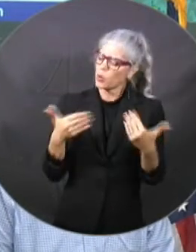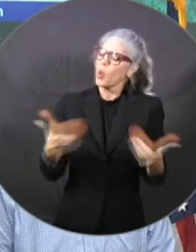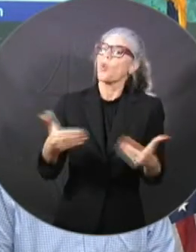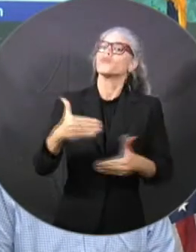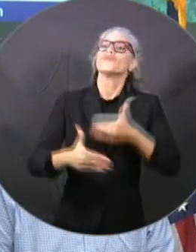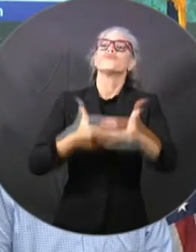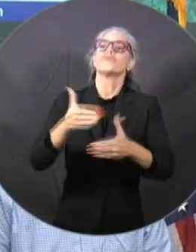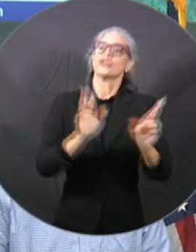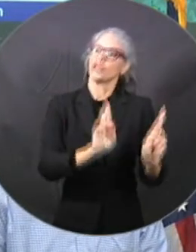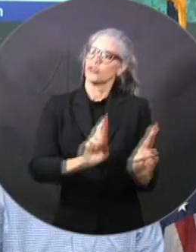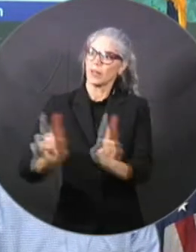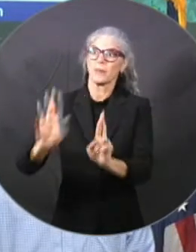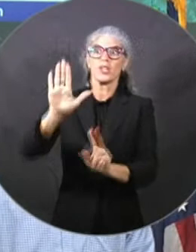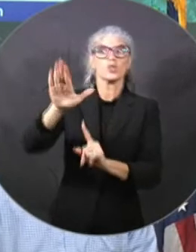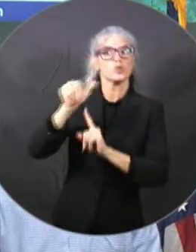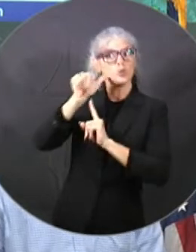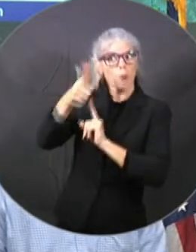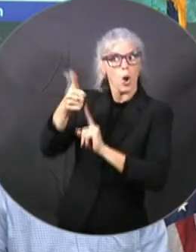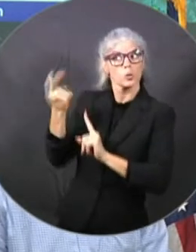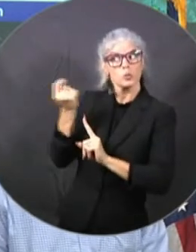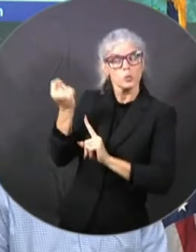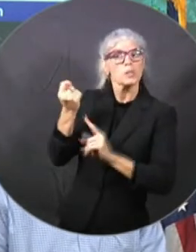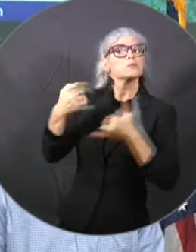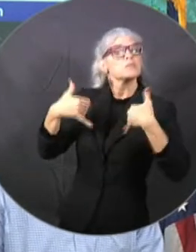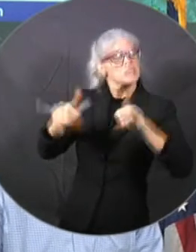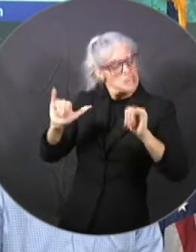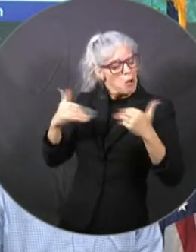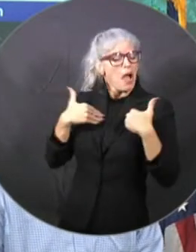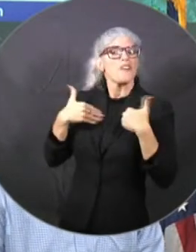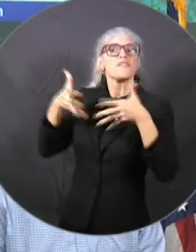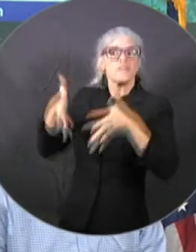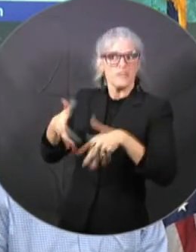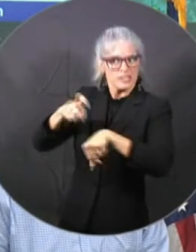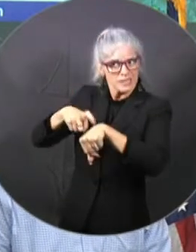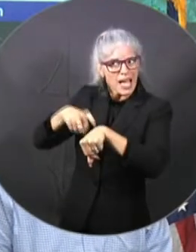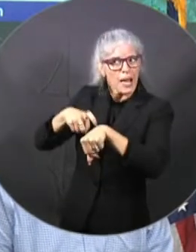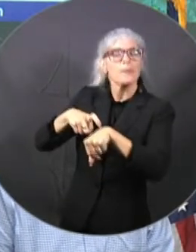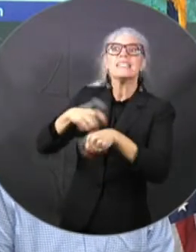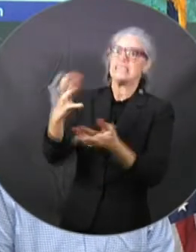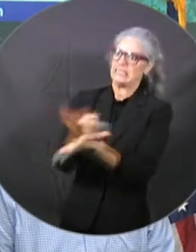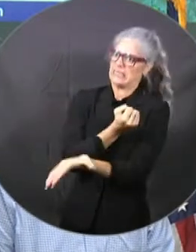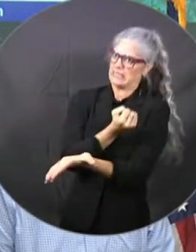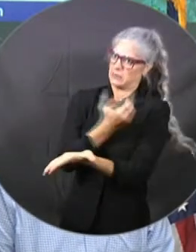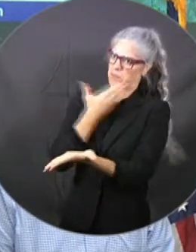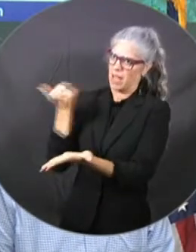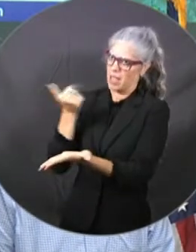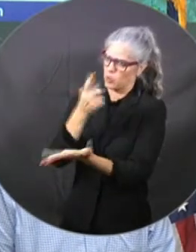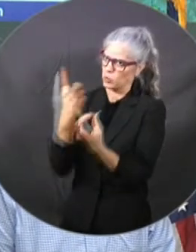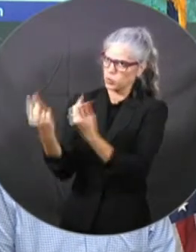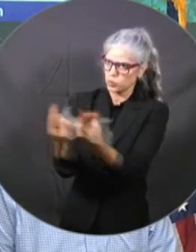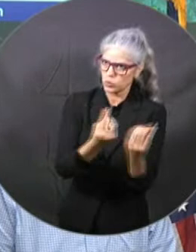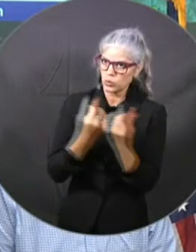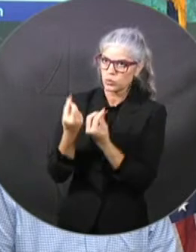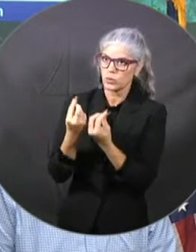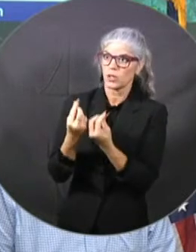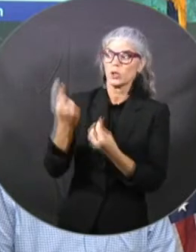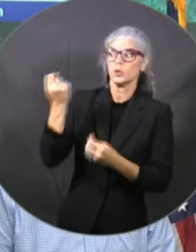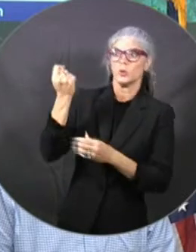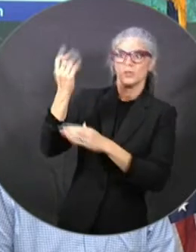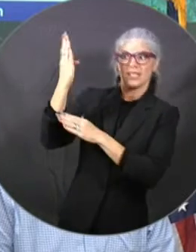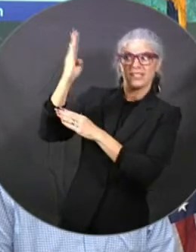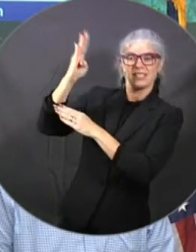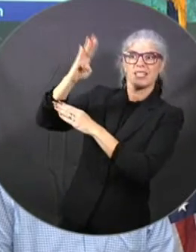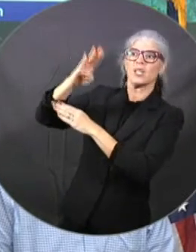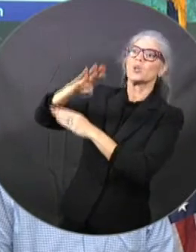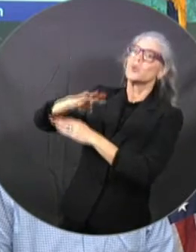tomorrow to Tuesday. You know, as we get later in the day, you know, you're going to start seeing potential potential impacts,